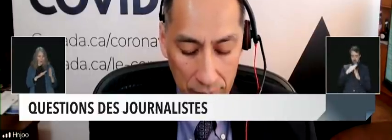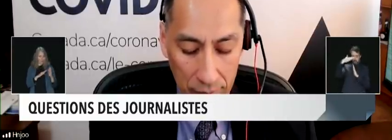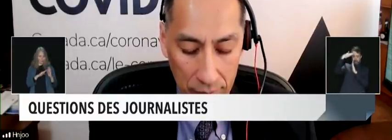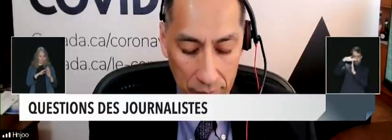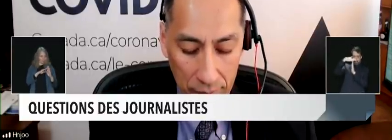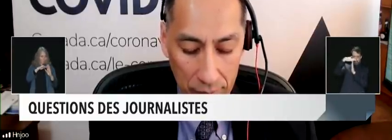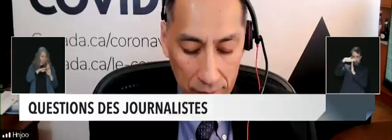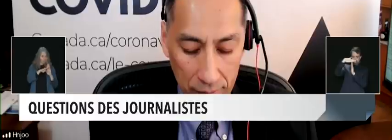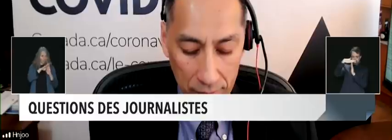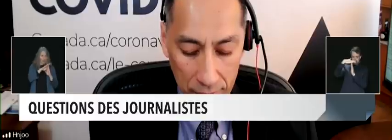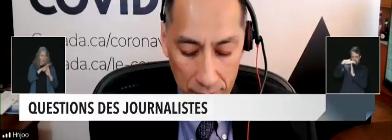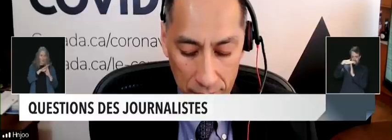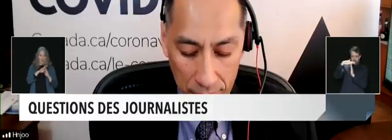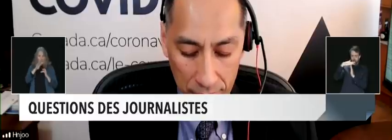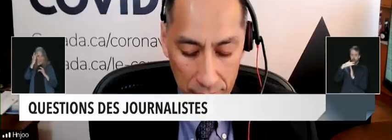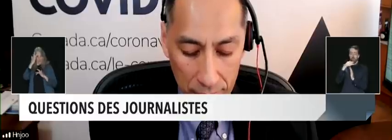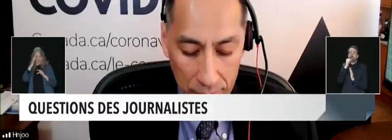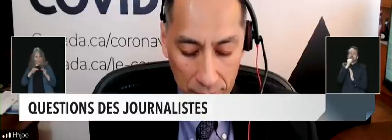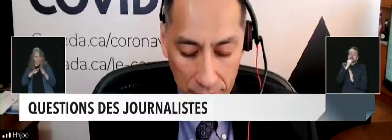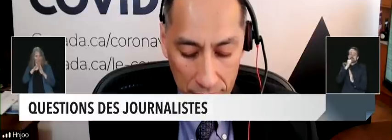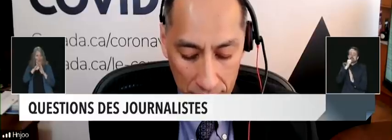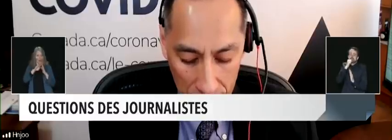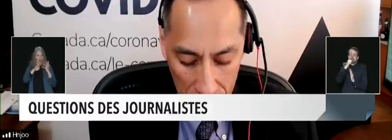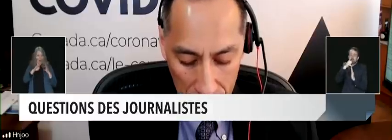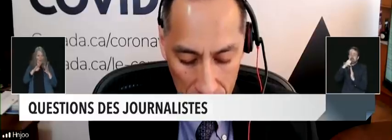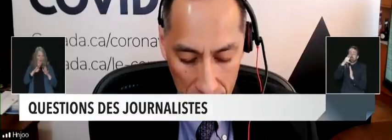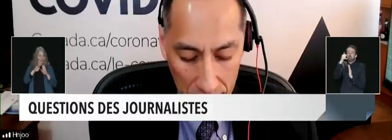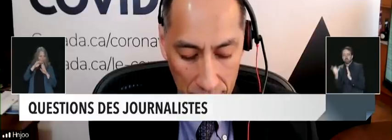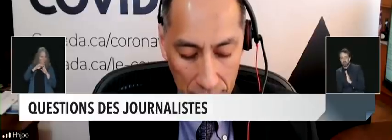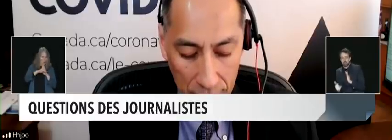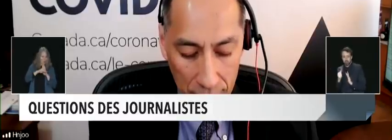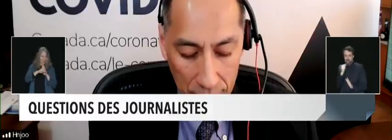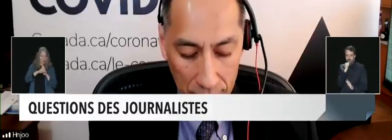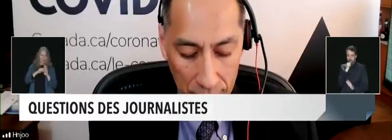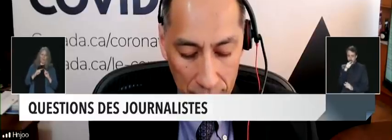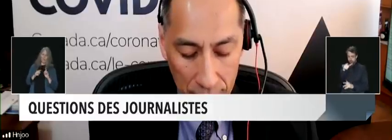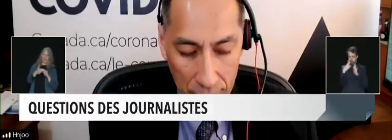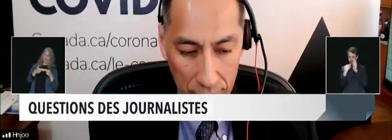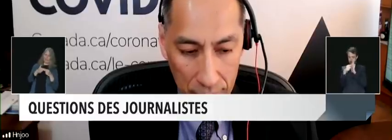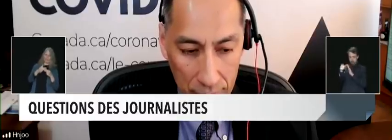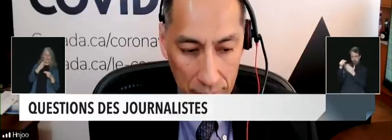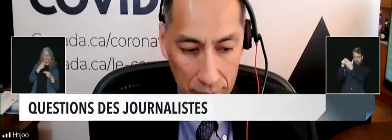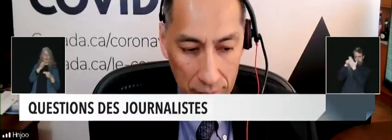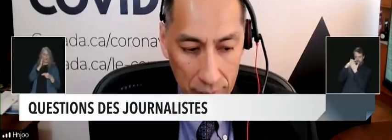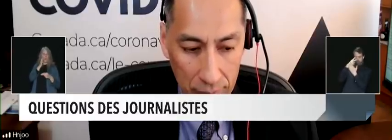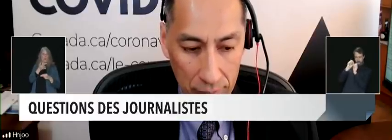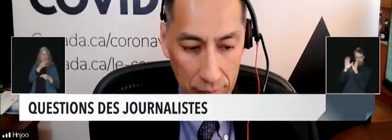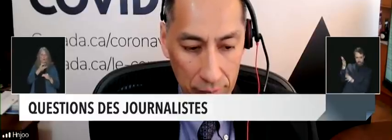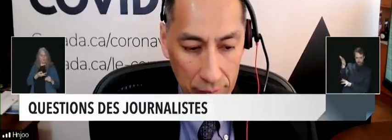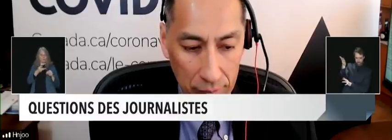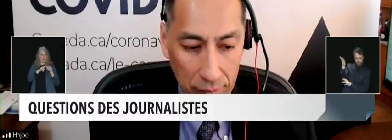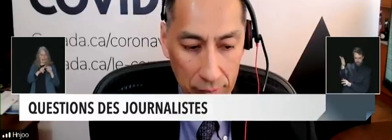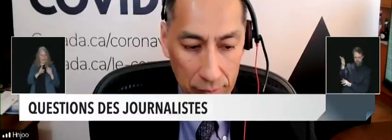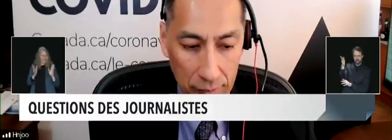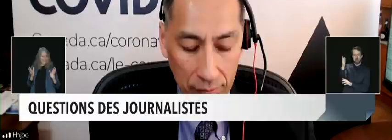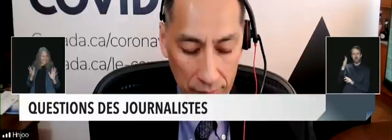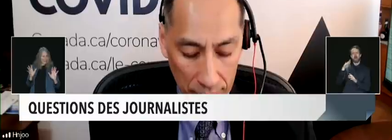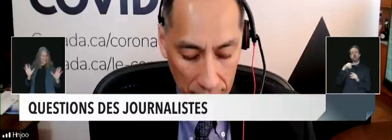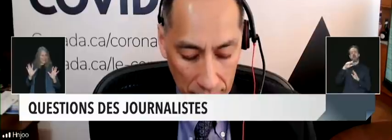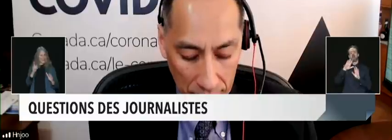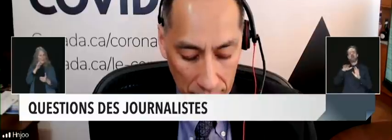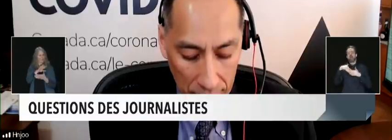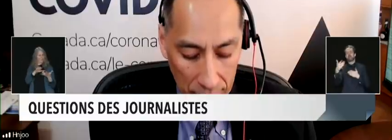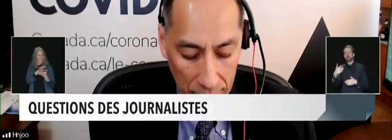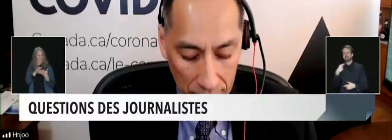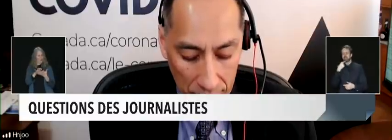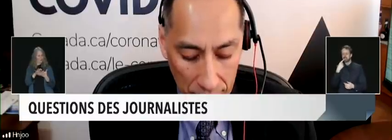peak for cases and then the slide title says a surge is coming in the next week and so I'm just confused about what